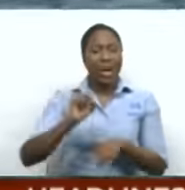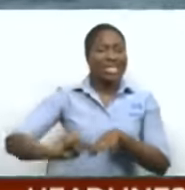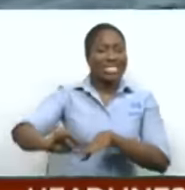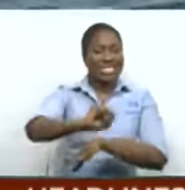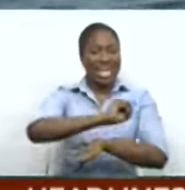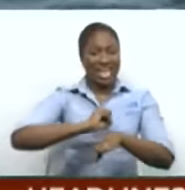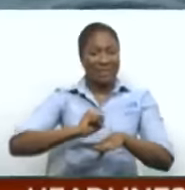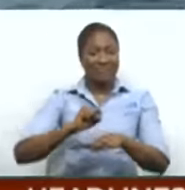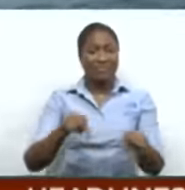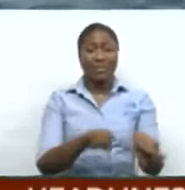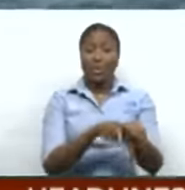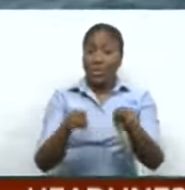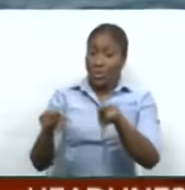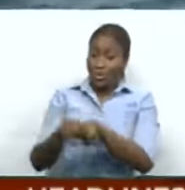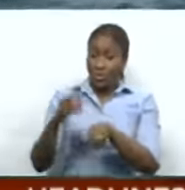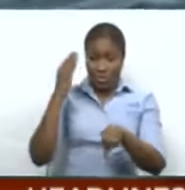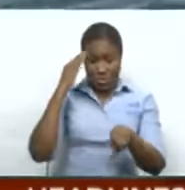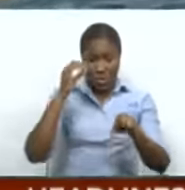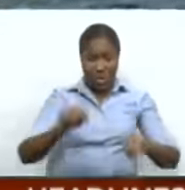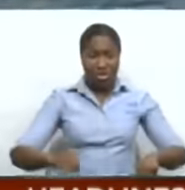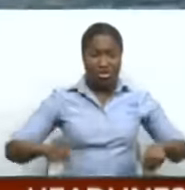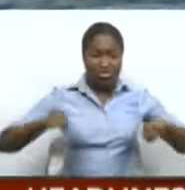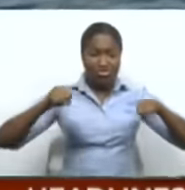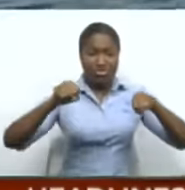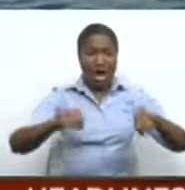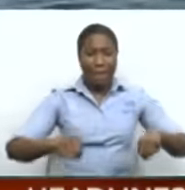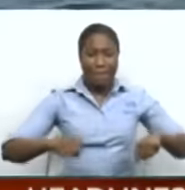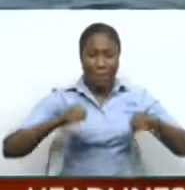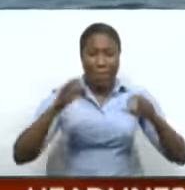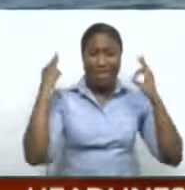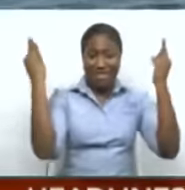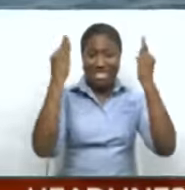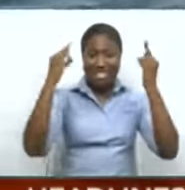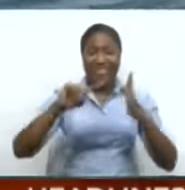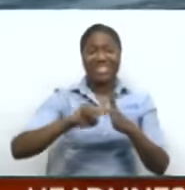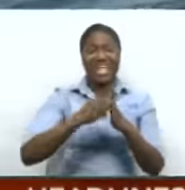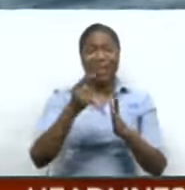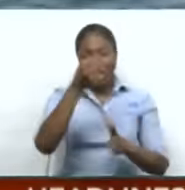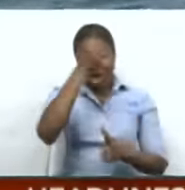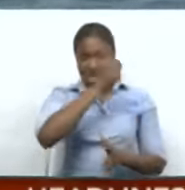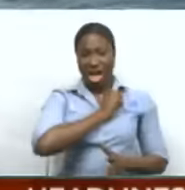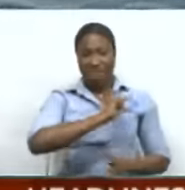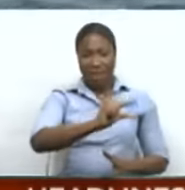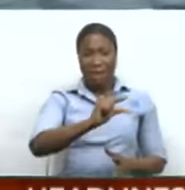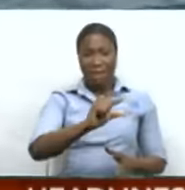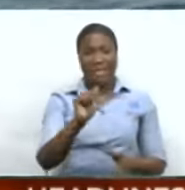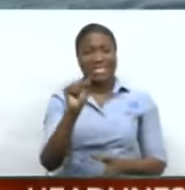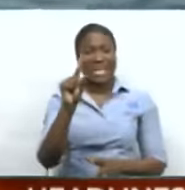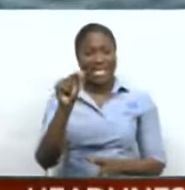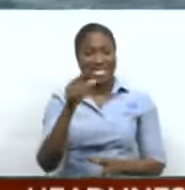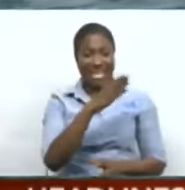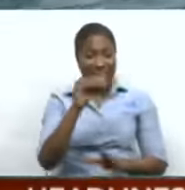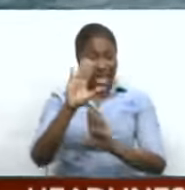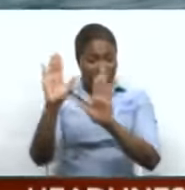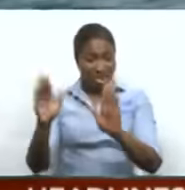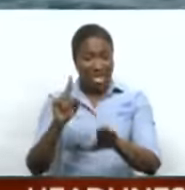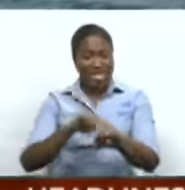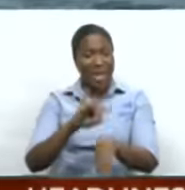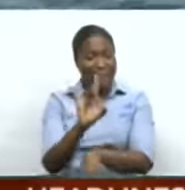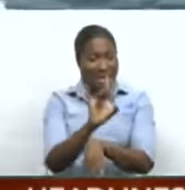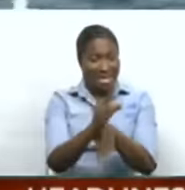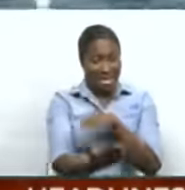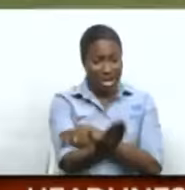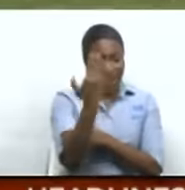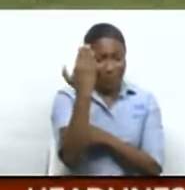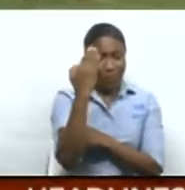Chinese Bicentennial's traditional Dragon Boat Festival takes place at the Shagaramas Boardwalk on Saturday and Sunday from 8 a.m.